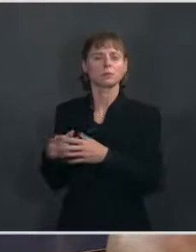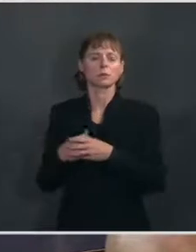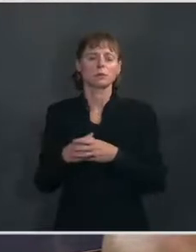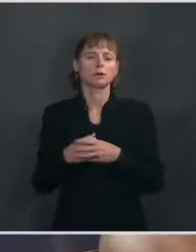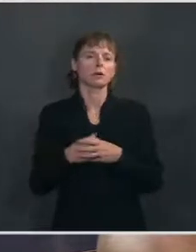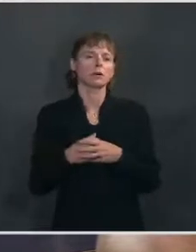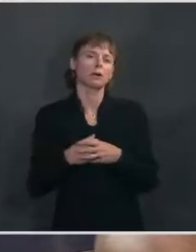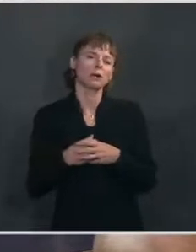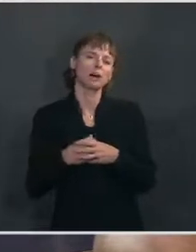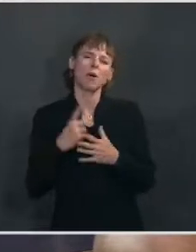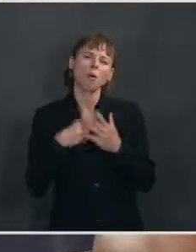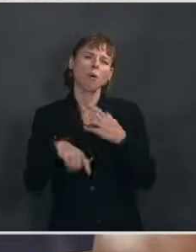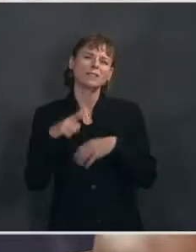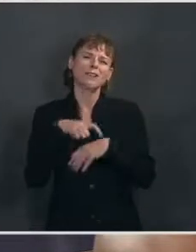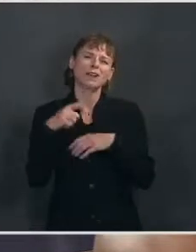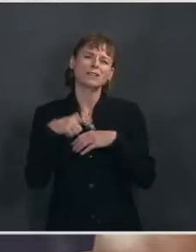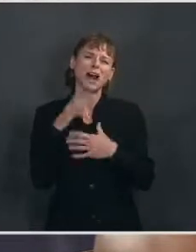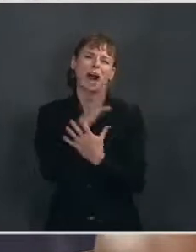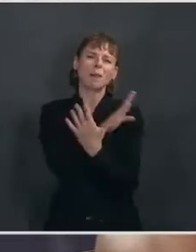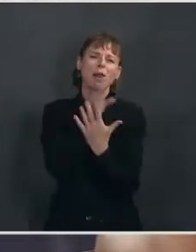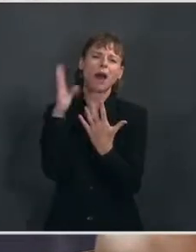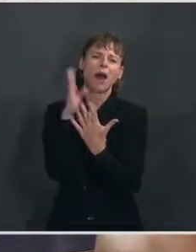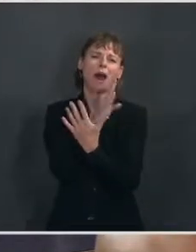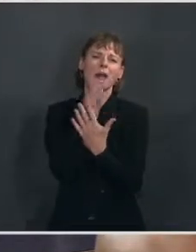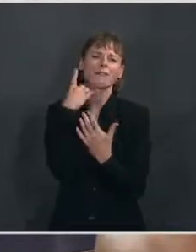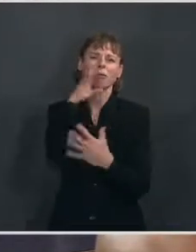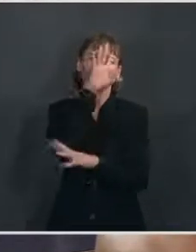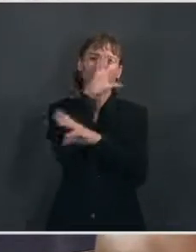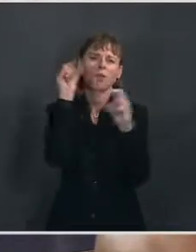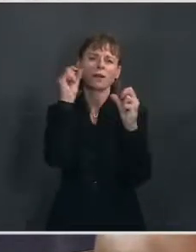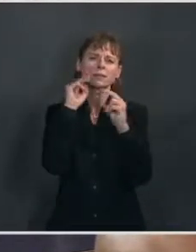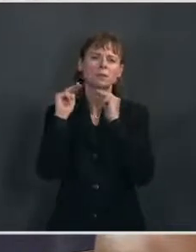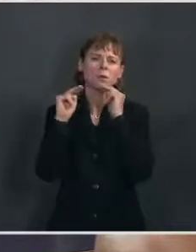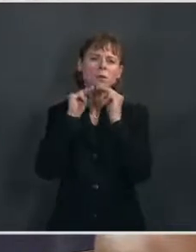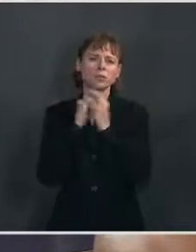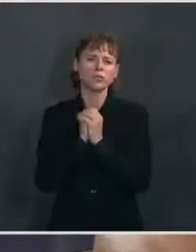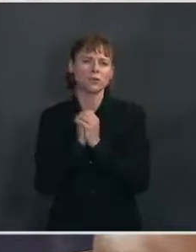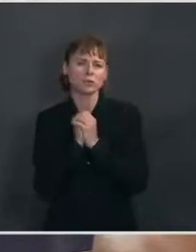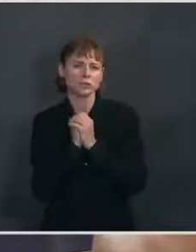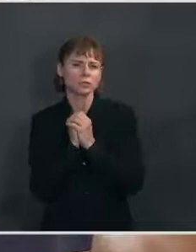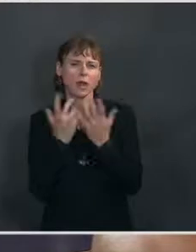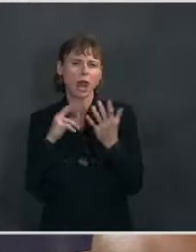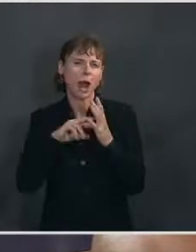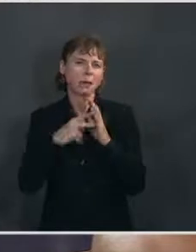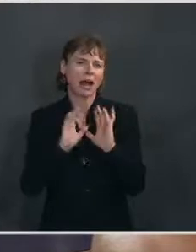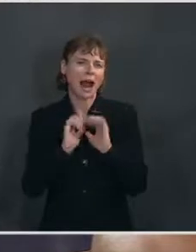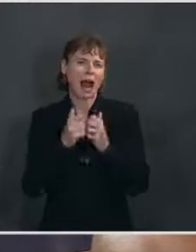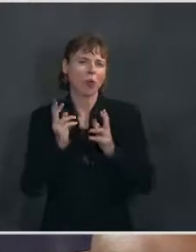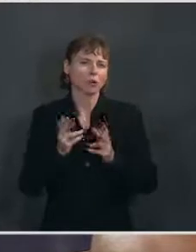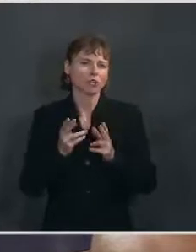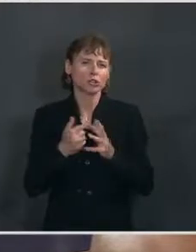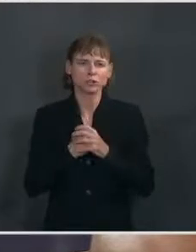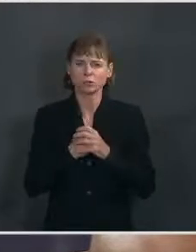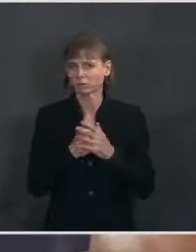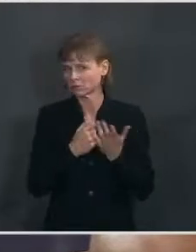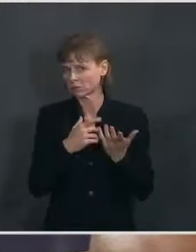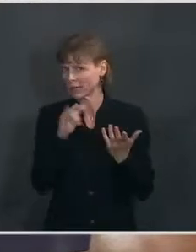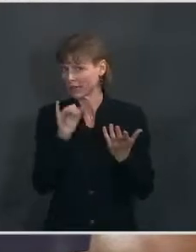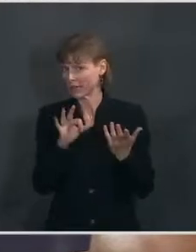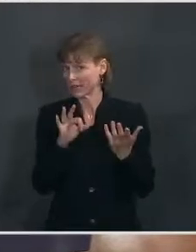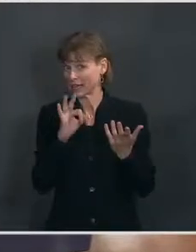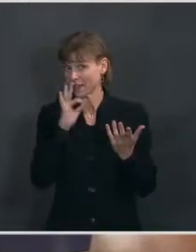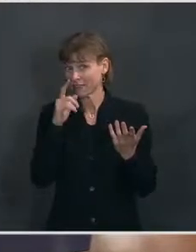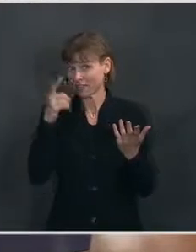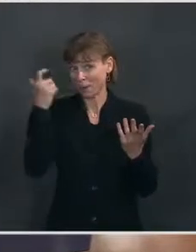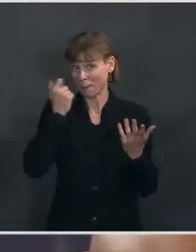The what is the timeline that the President sees for these negotiations to end? What is the I mean, how urgent is this if these benefits are going to